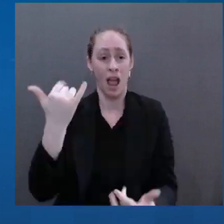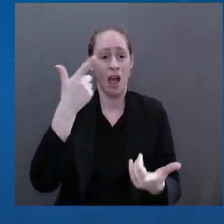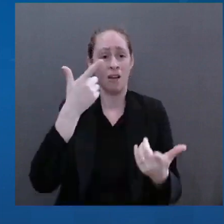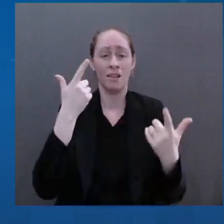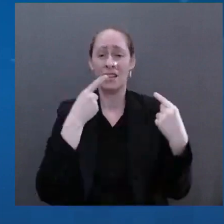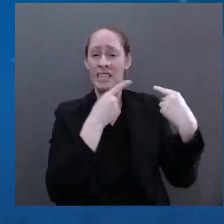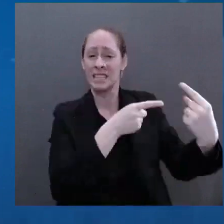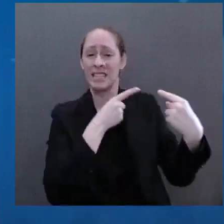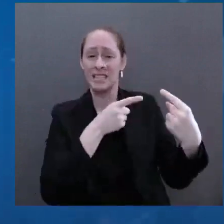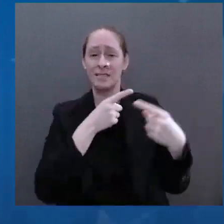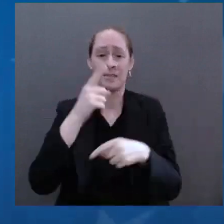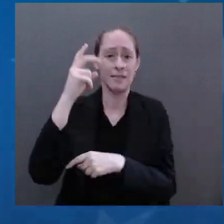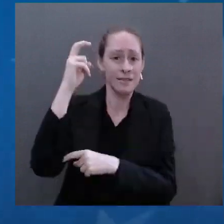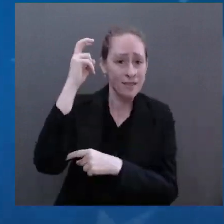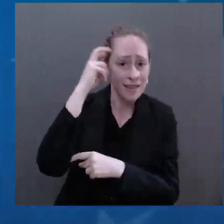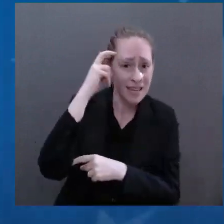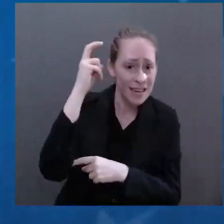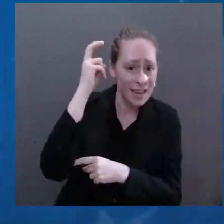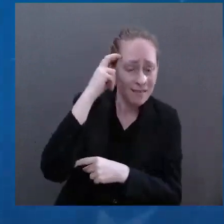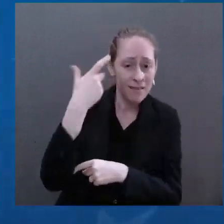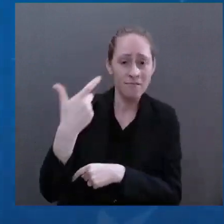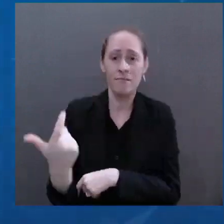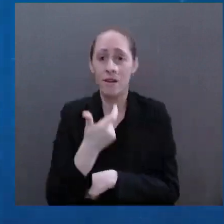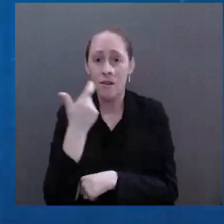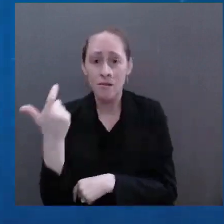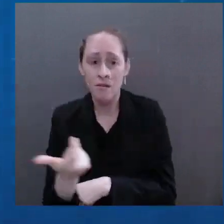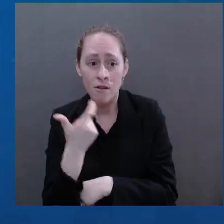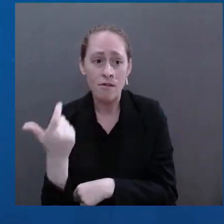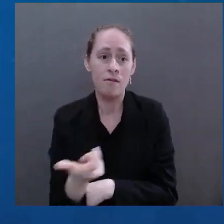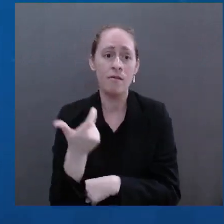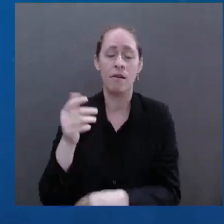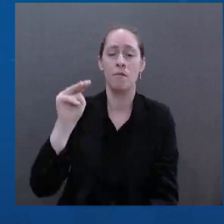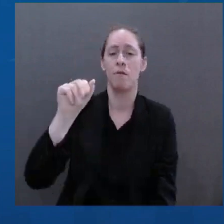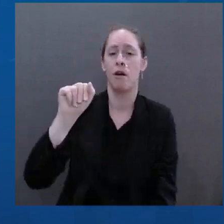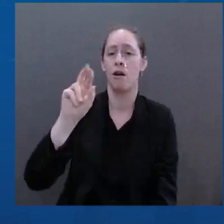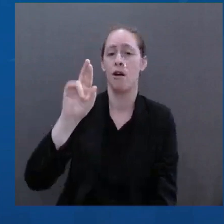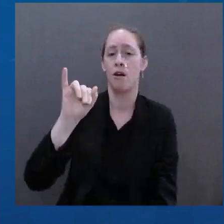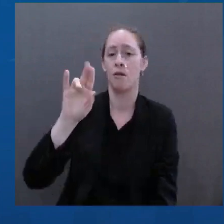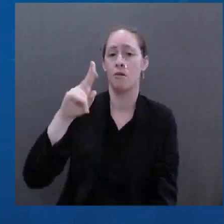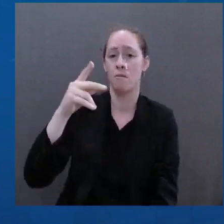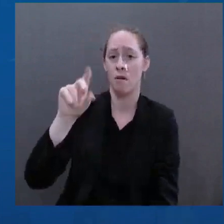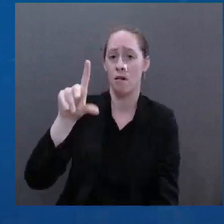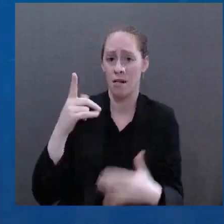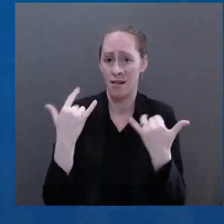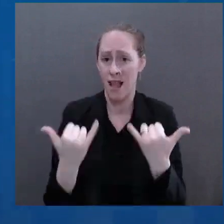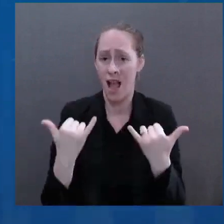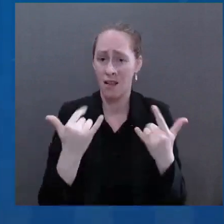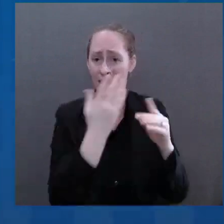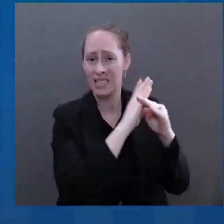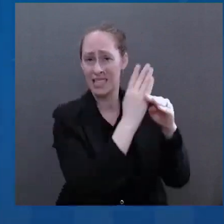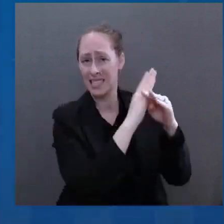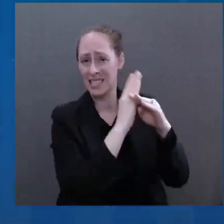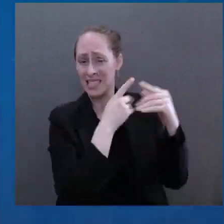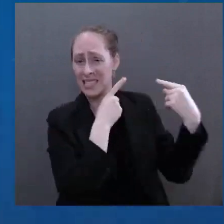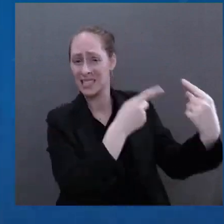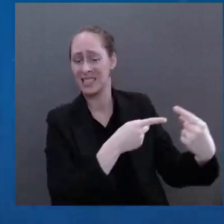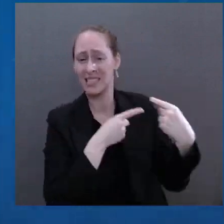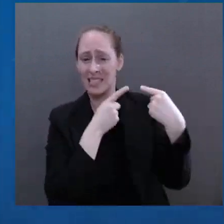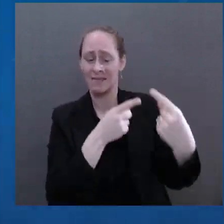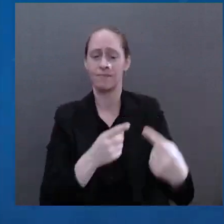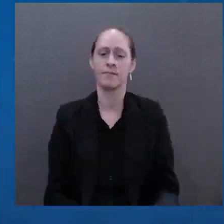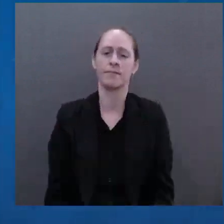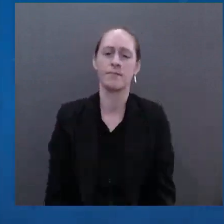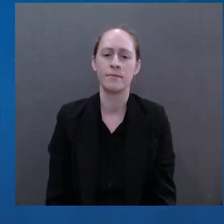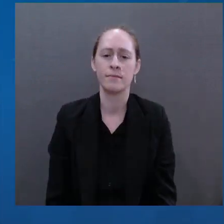1956. Poland, 1956. And then again, 1981. Czechoslovakia in